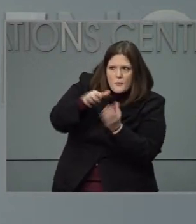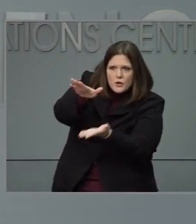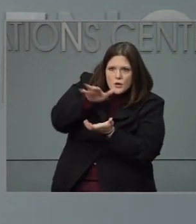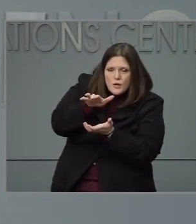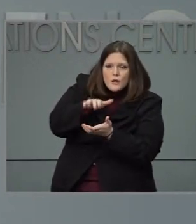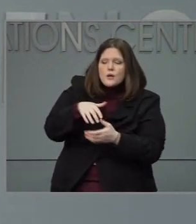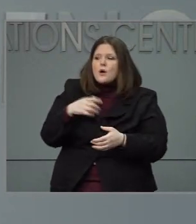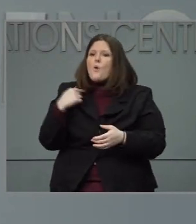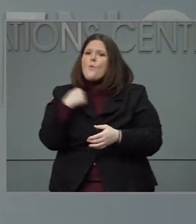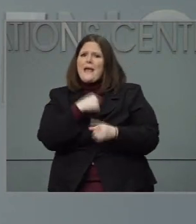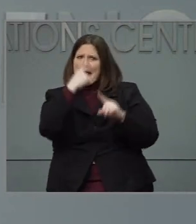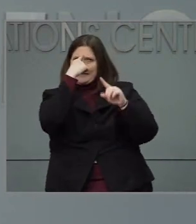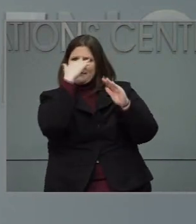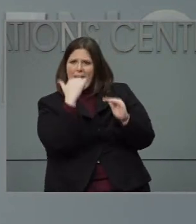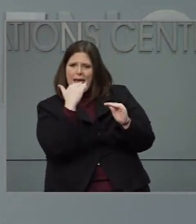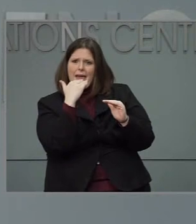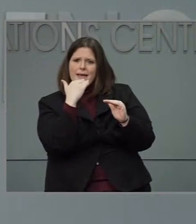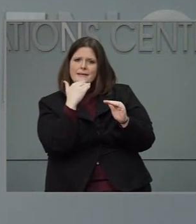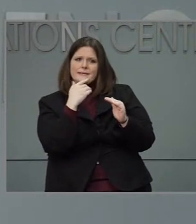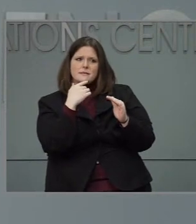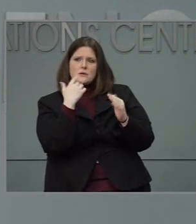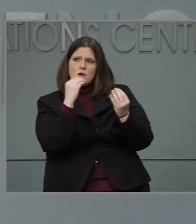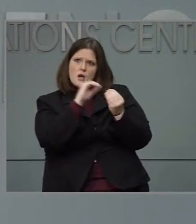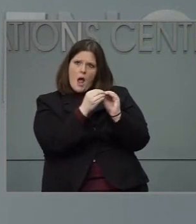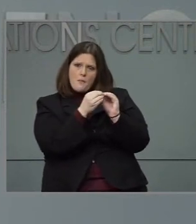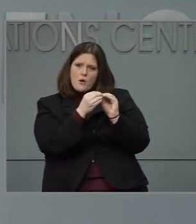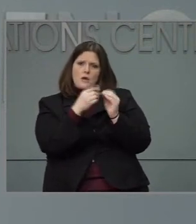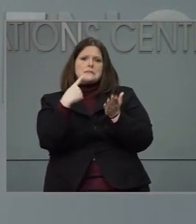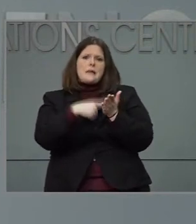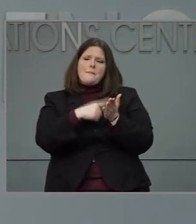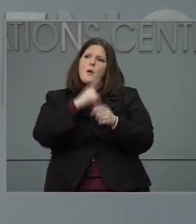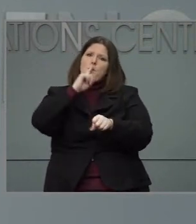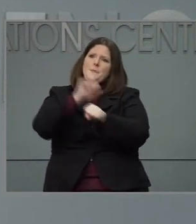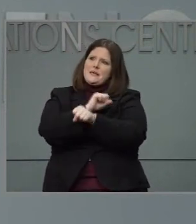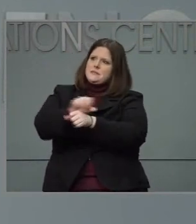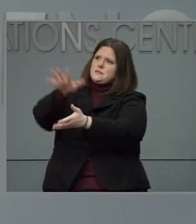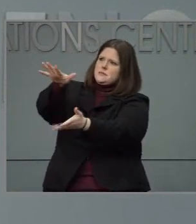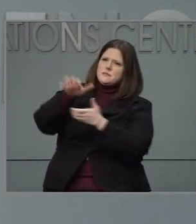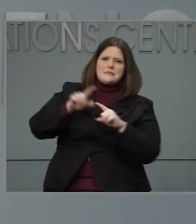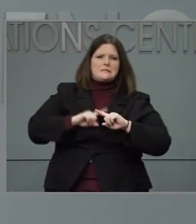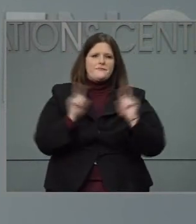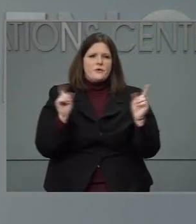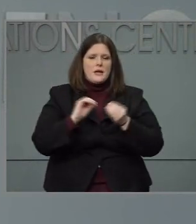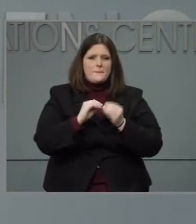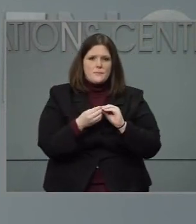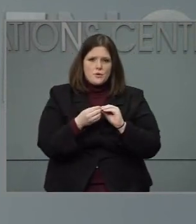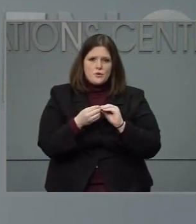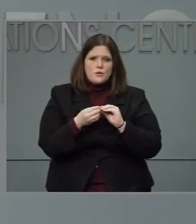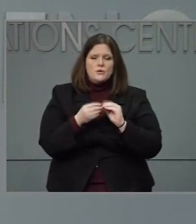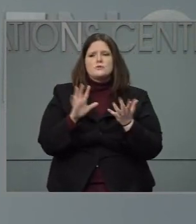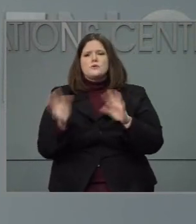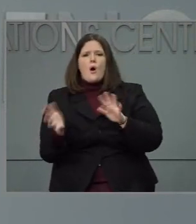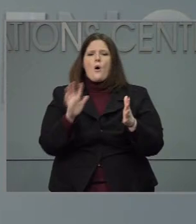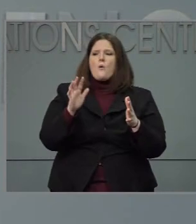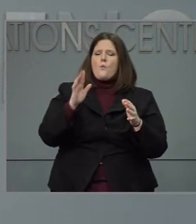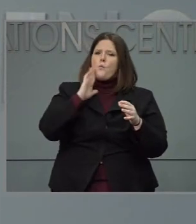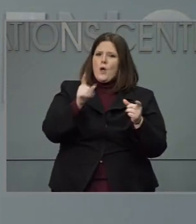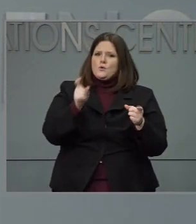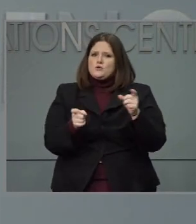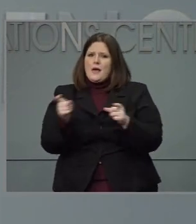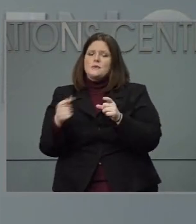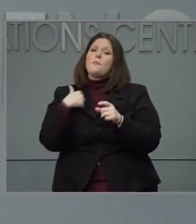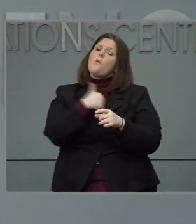in reality. Hopefully we get more doses actually out of those vials than than what are shipped to us. So we want to make sure that we are